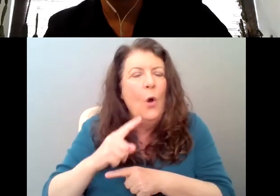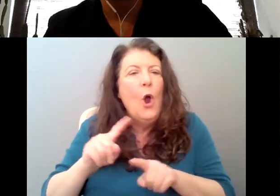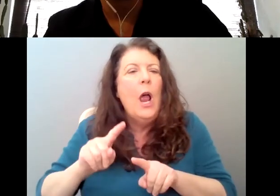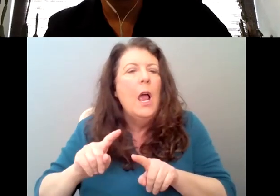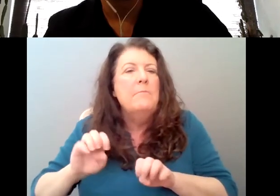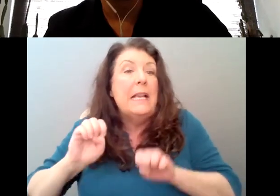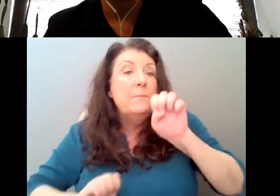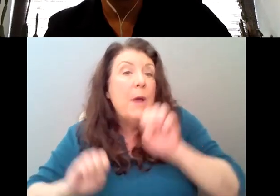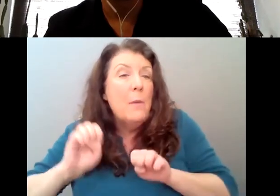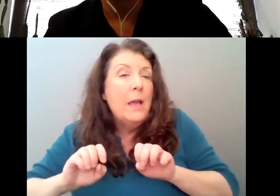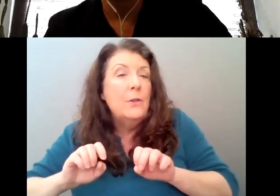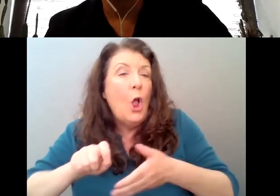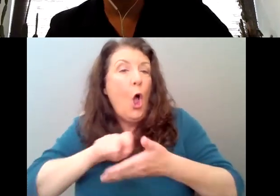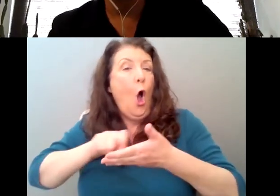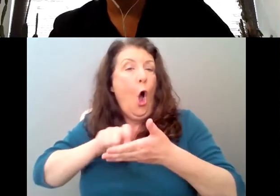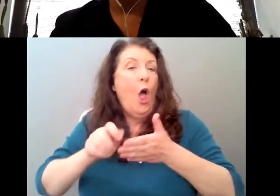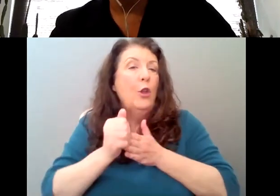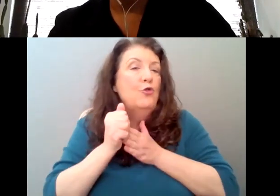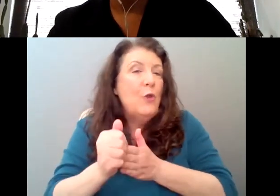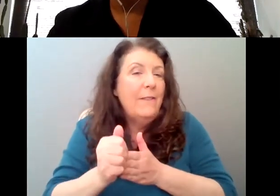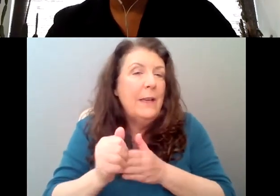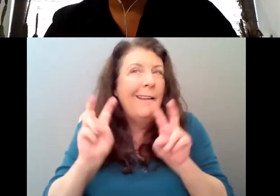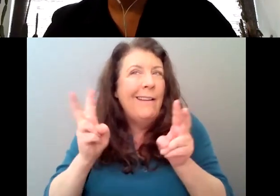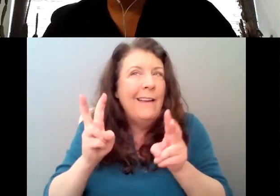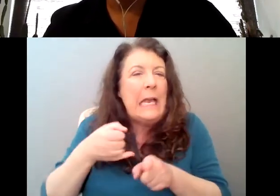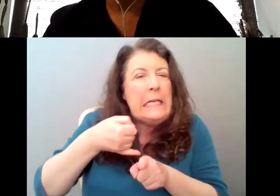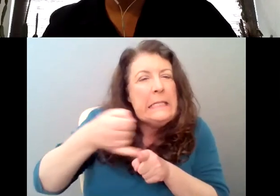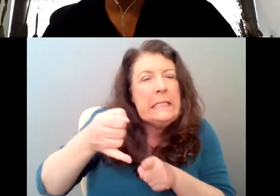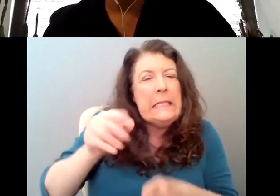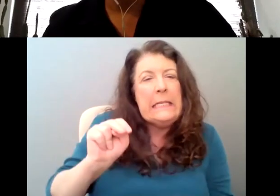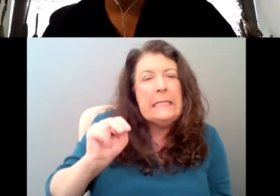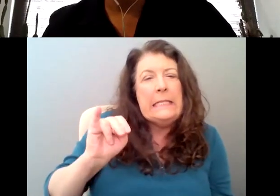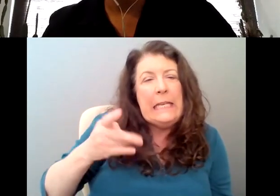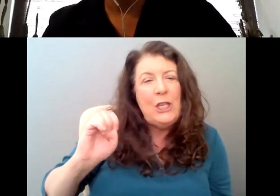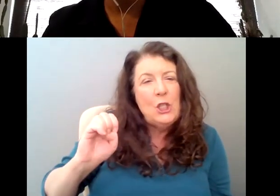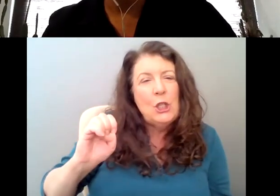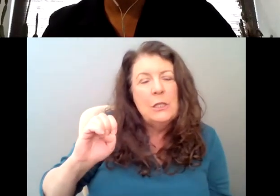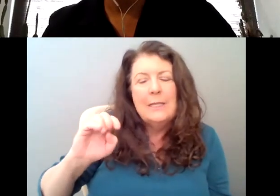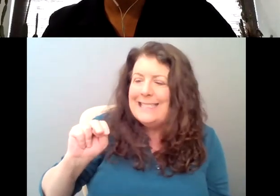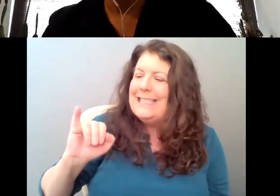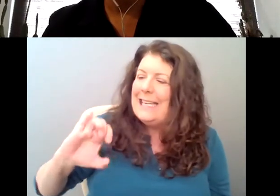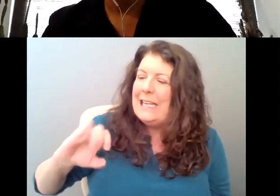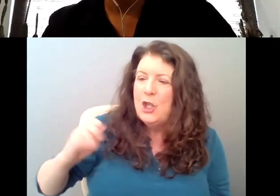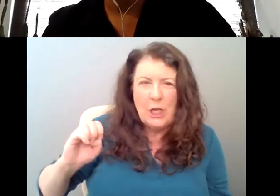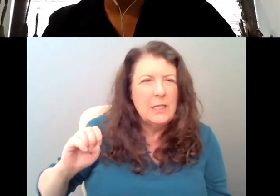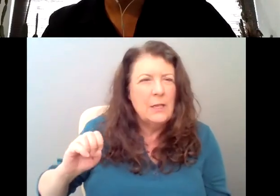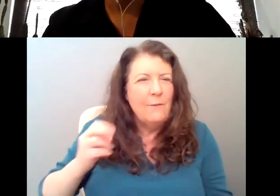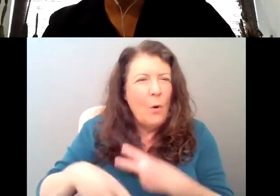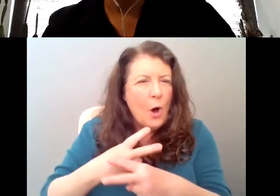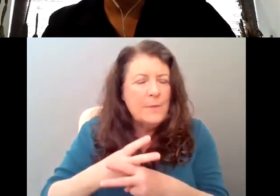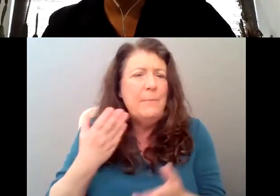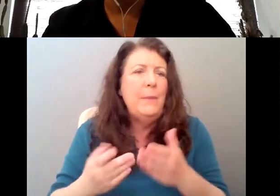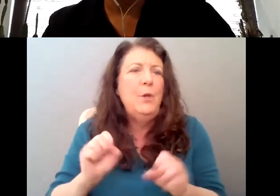like niche forms of storytelling. Maybe you might say also more space for theatrical